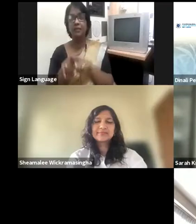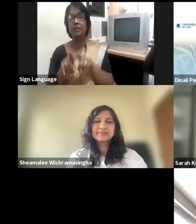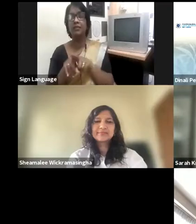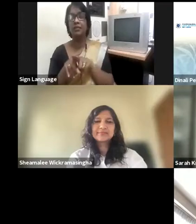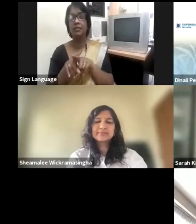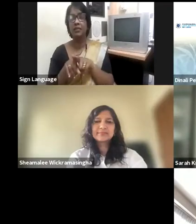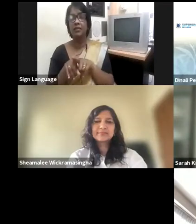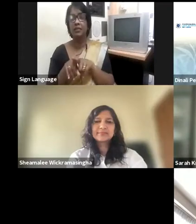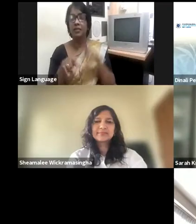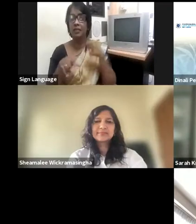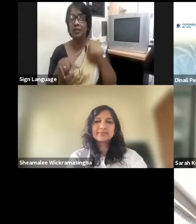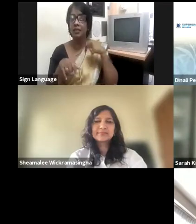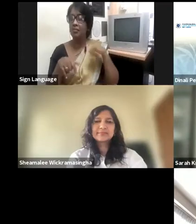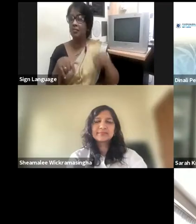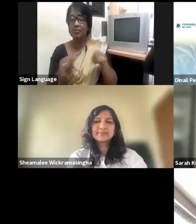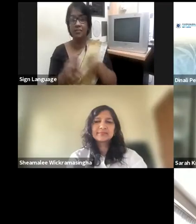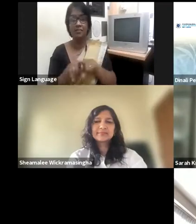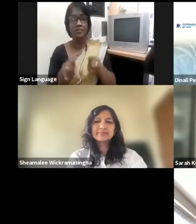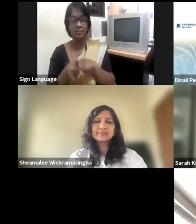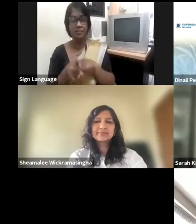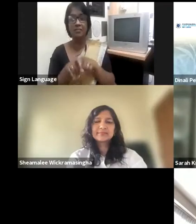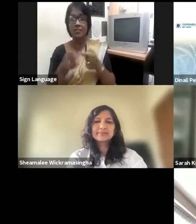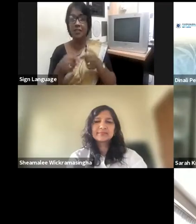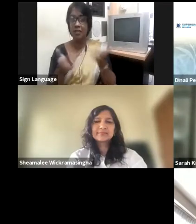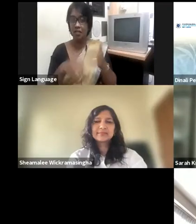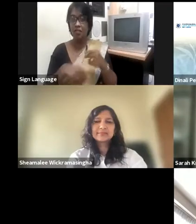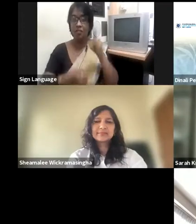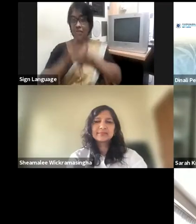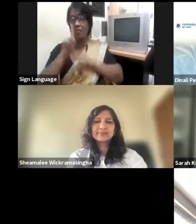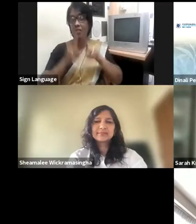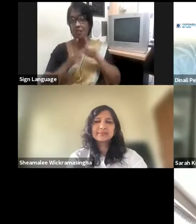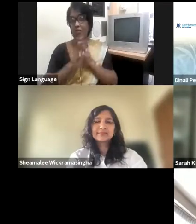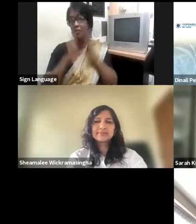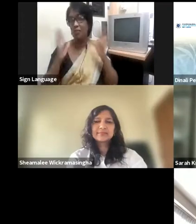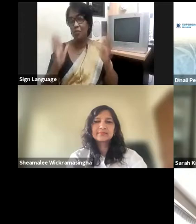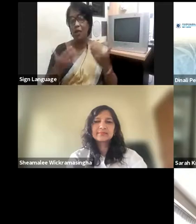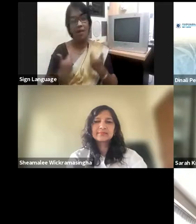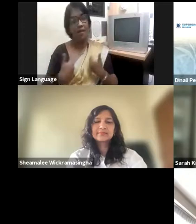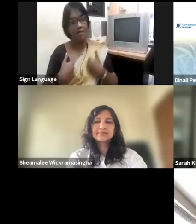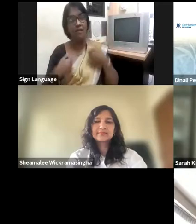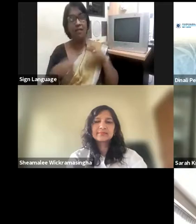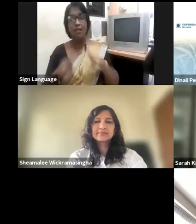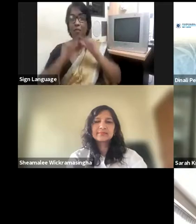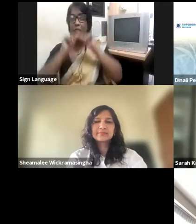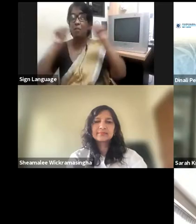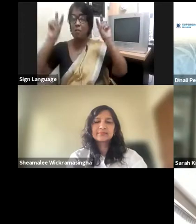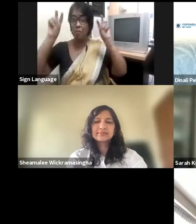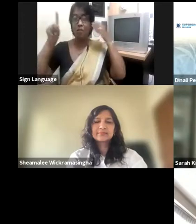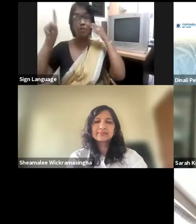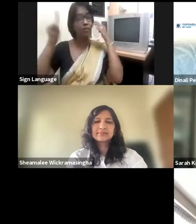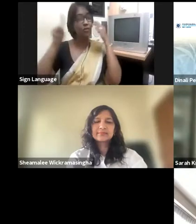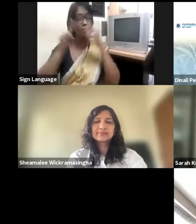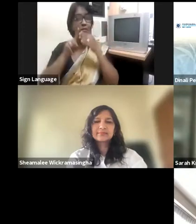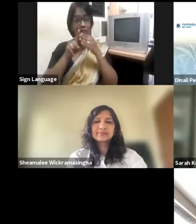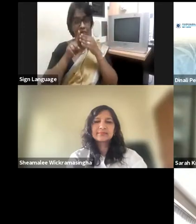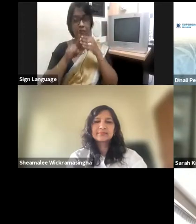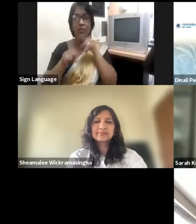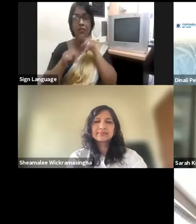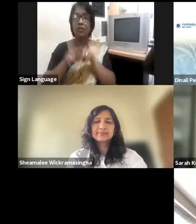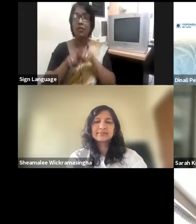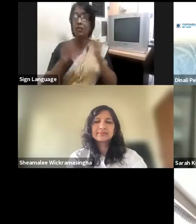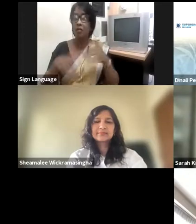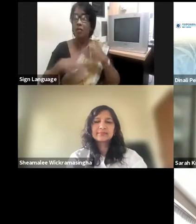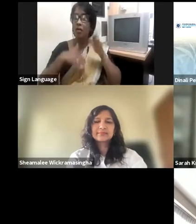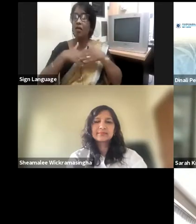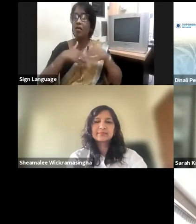have a lot more discussion on this topic and share a lot more experiences and stories, and